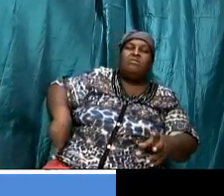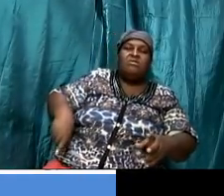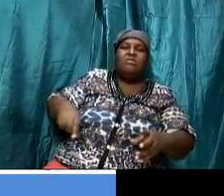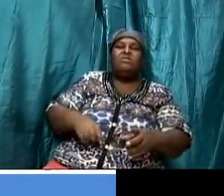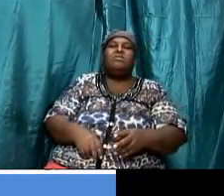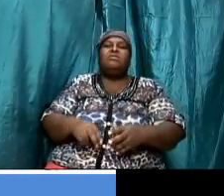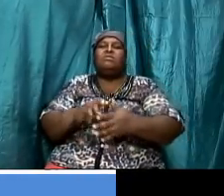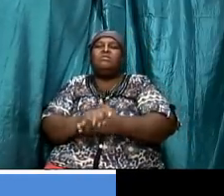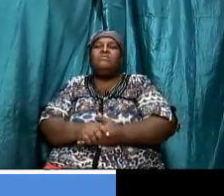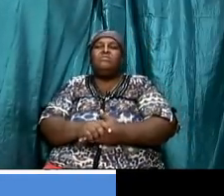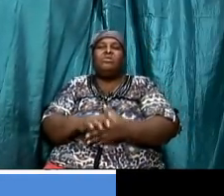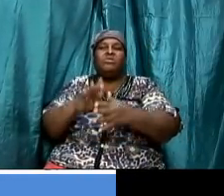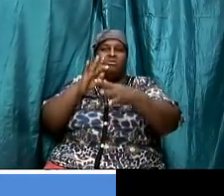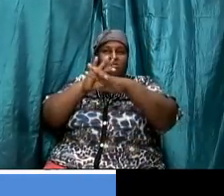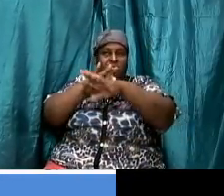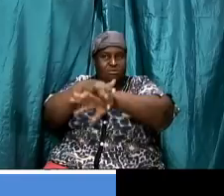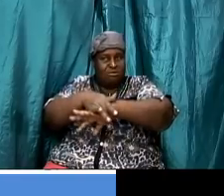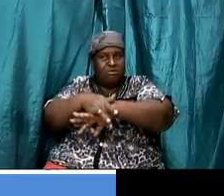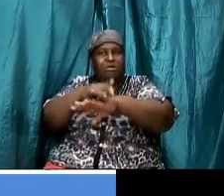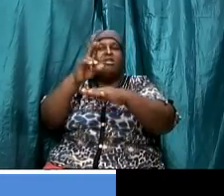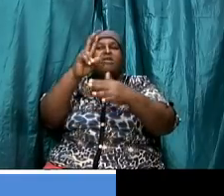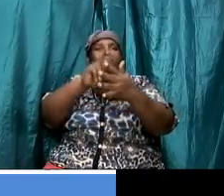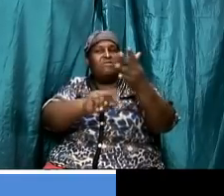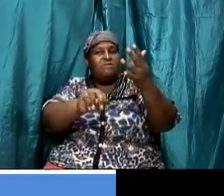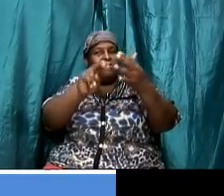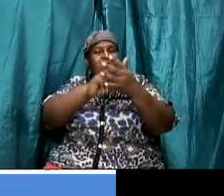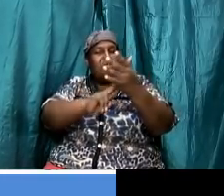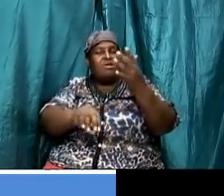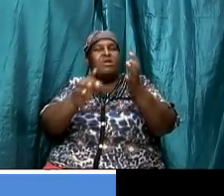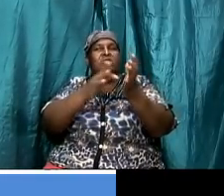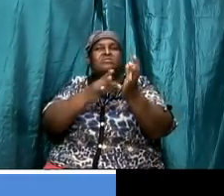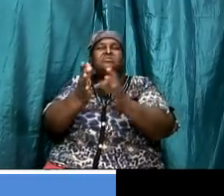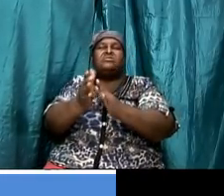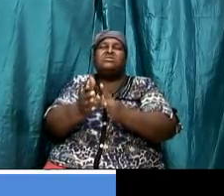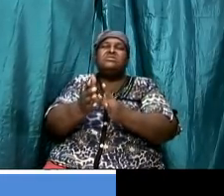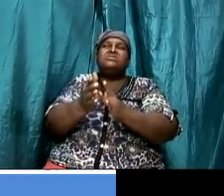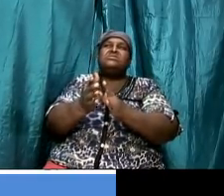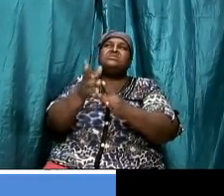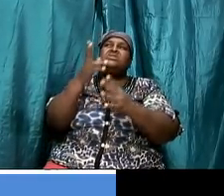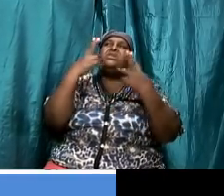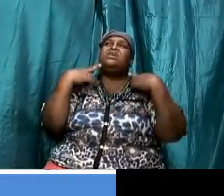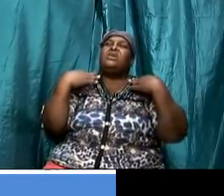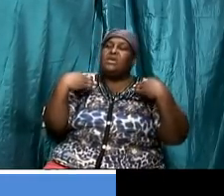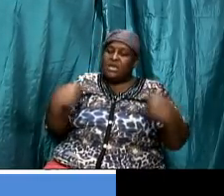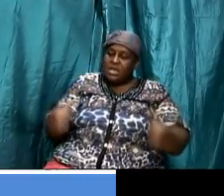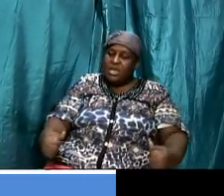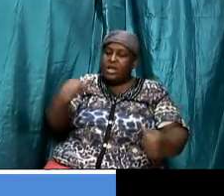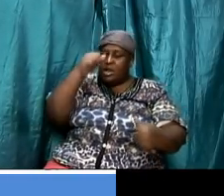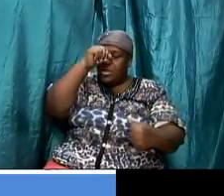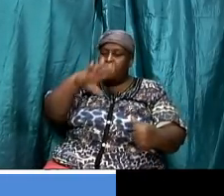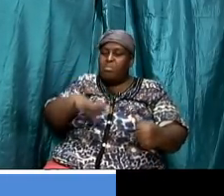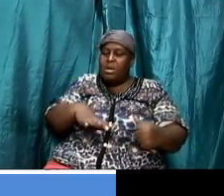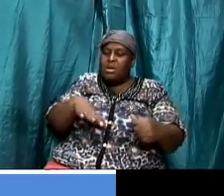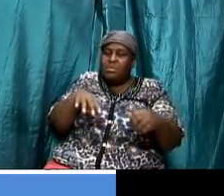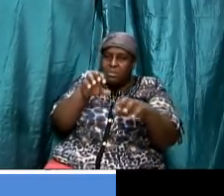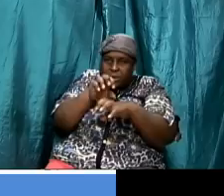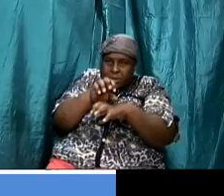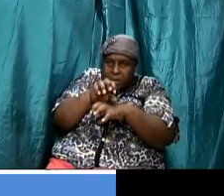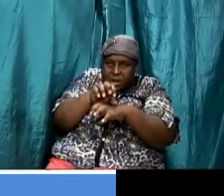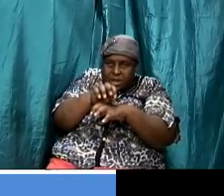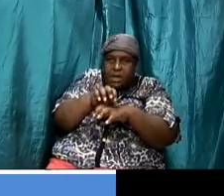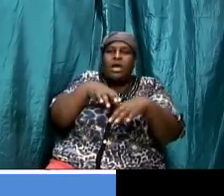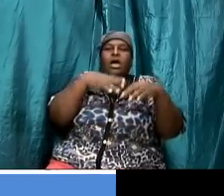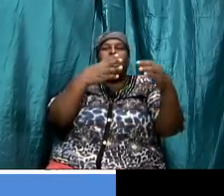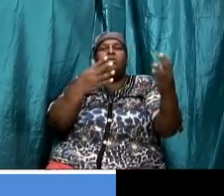verses you're talking about him healing a man that was paralyzed and he was brought down into his house and and he